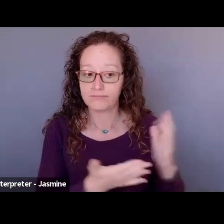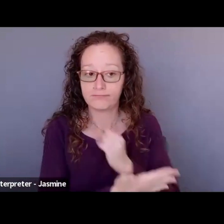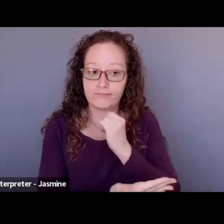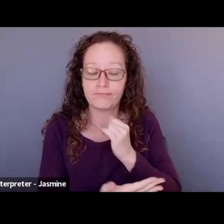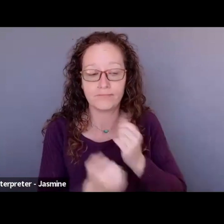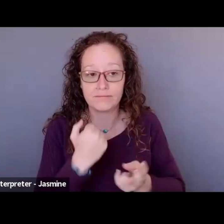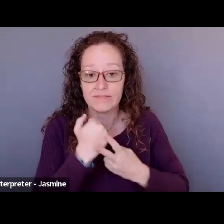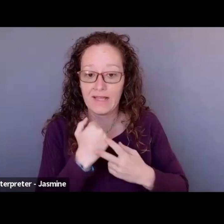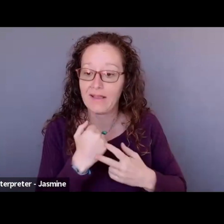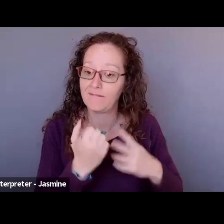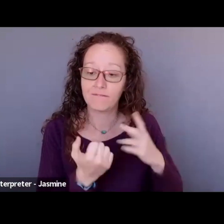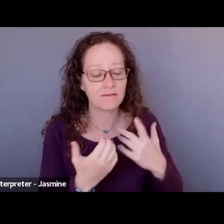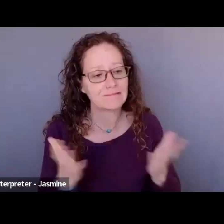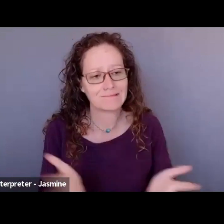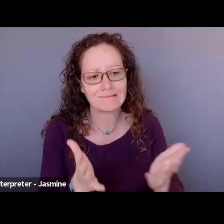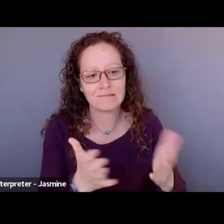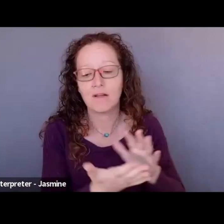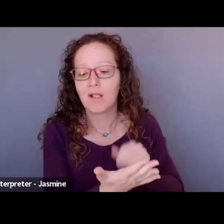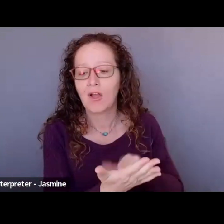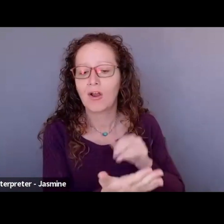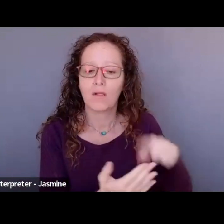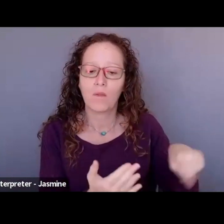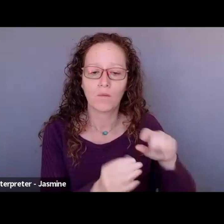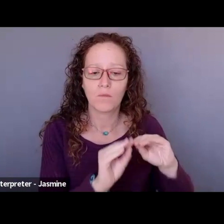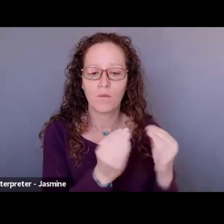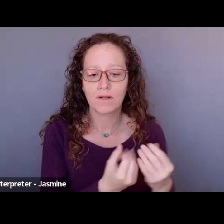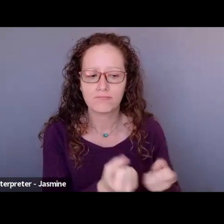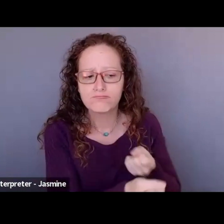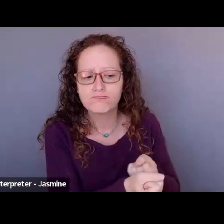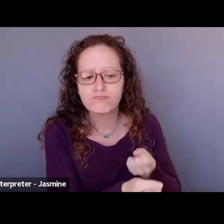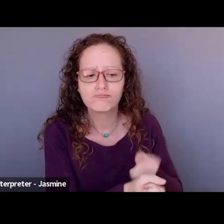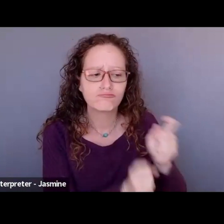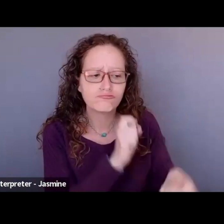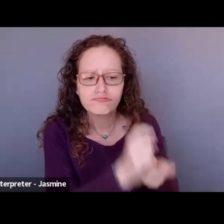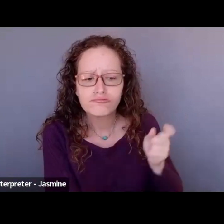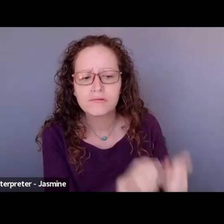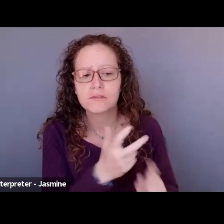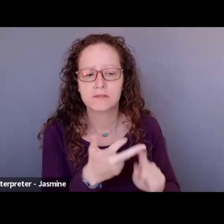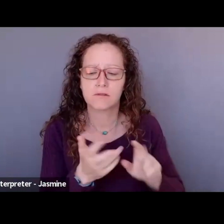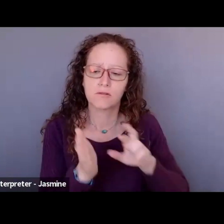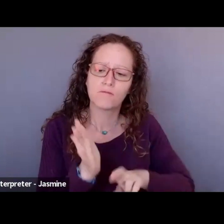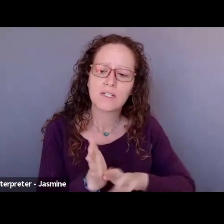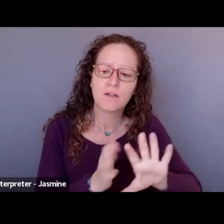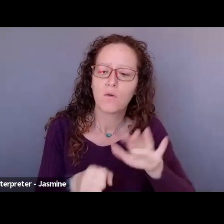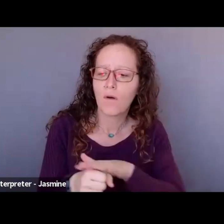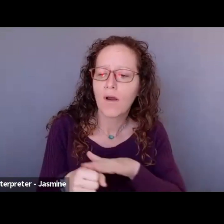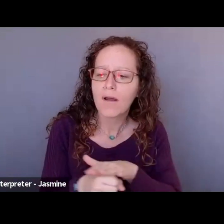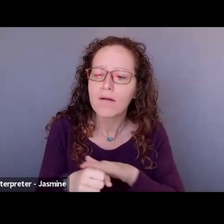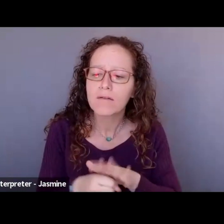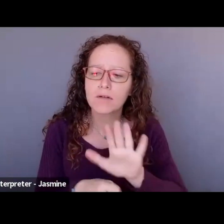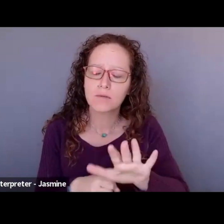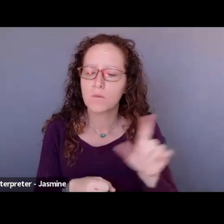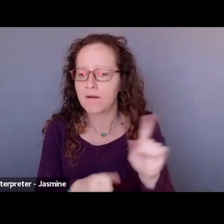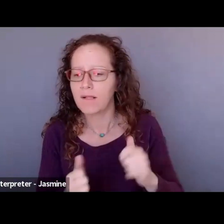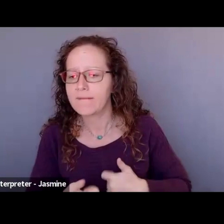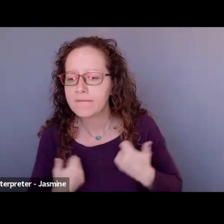organizations, support them with donations if you can, do some research on your own area if you're not in this area, and